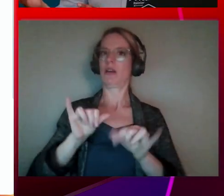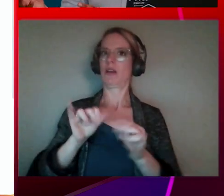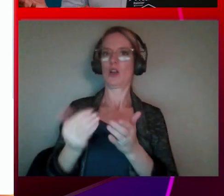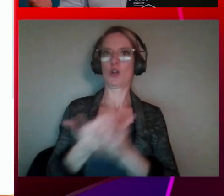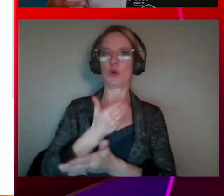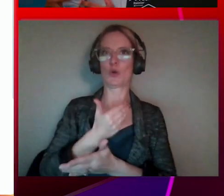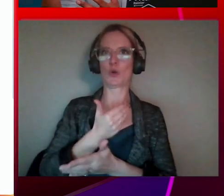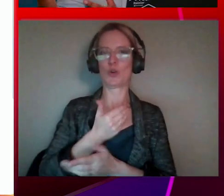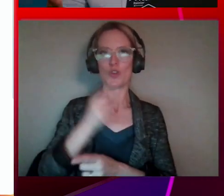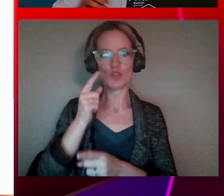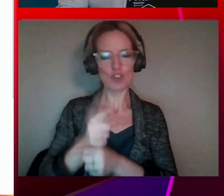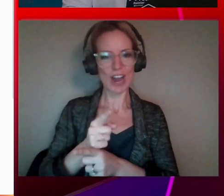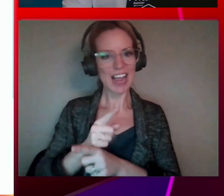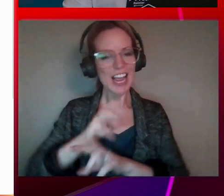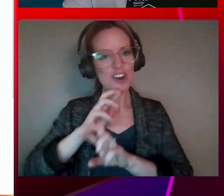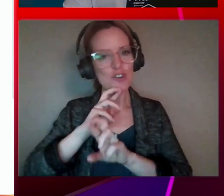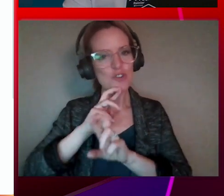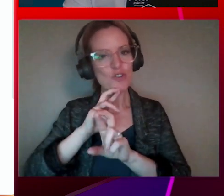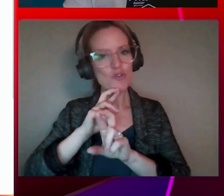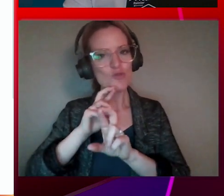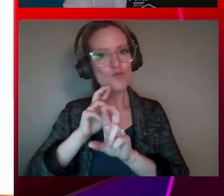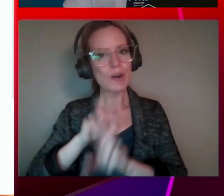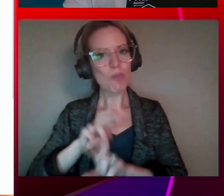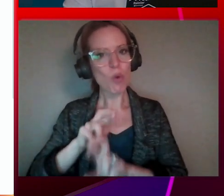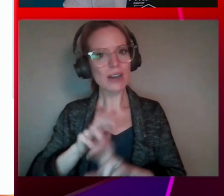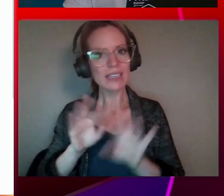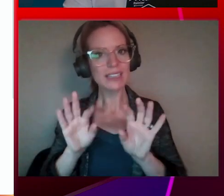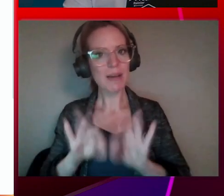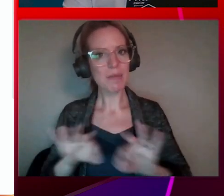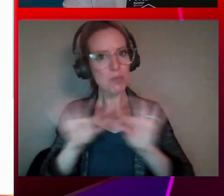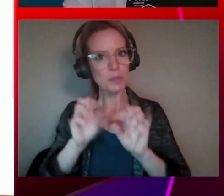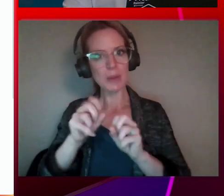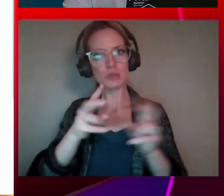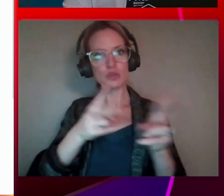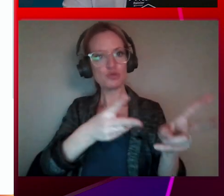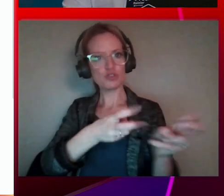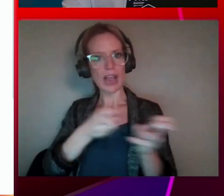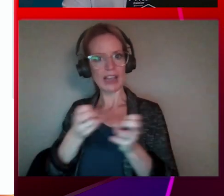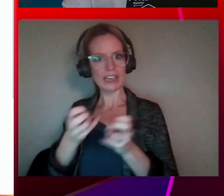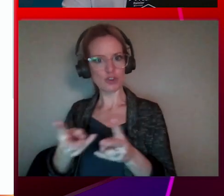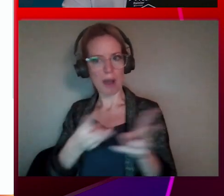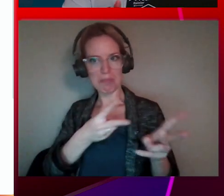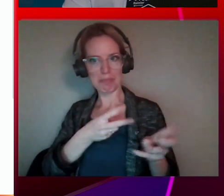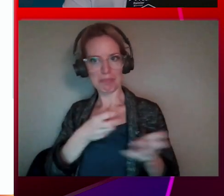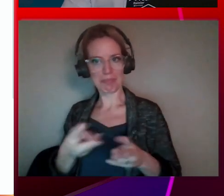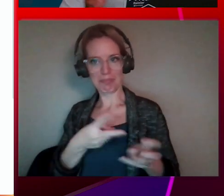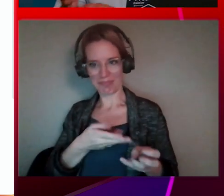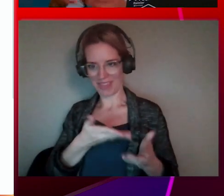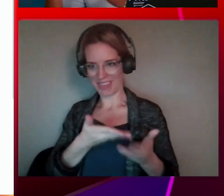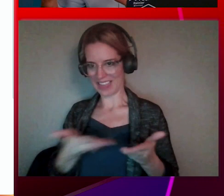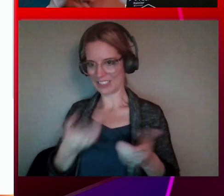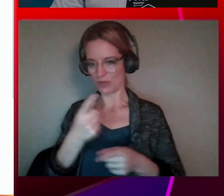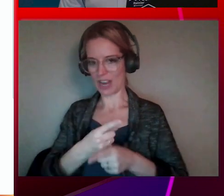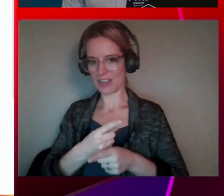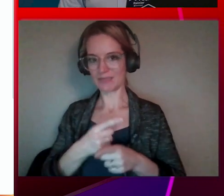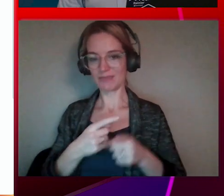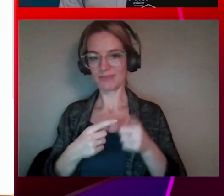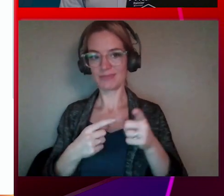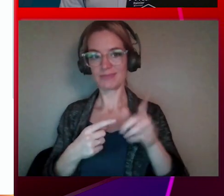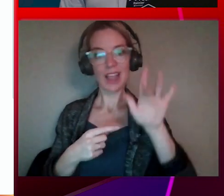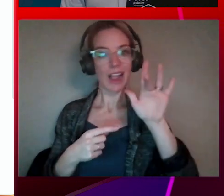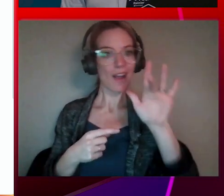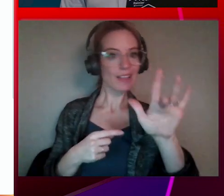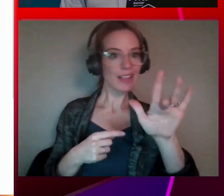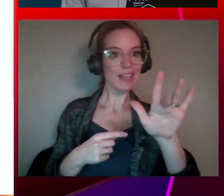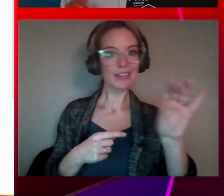primarily built on just being able to drop in elements, right? Like you want to be able to click on this and just put in a title of